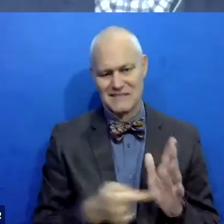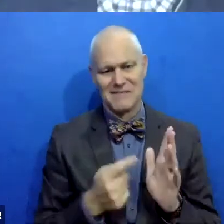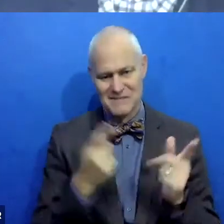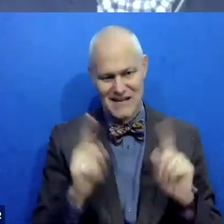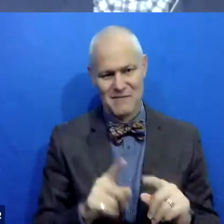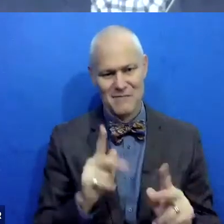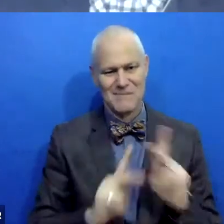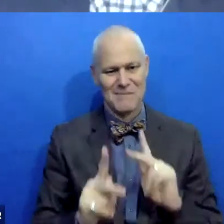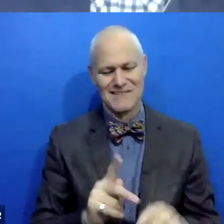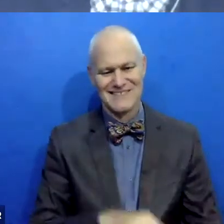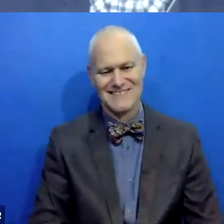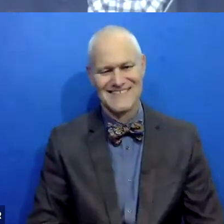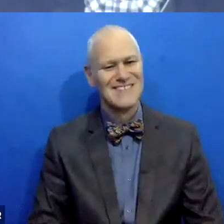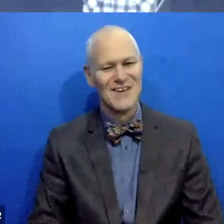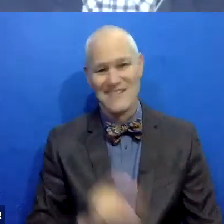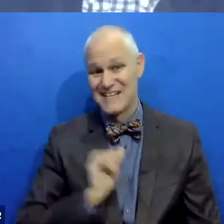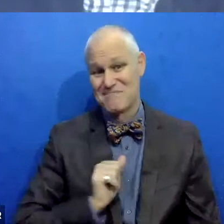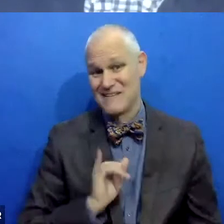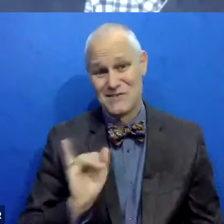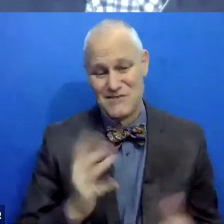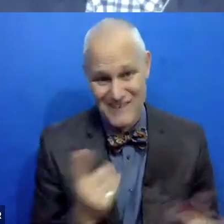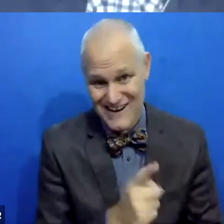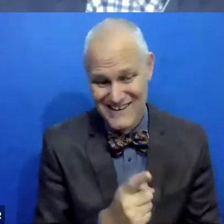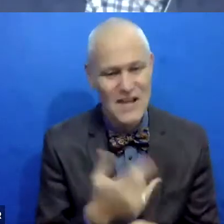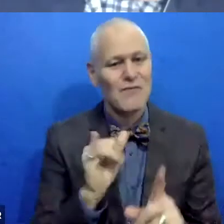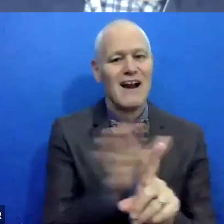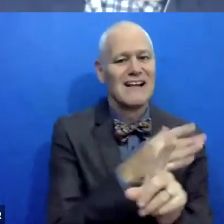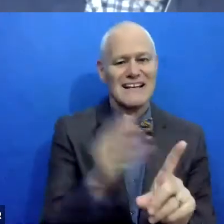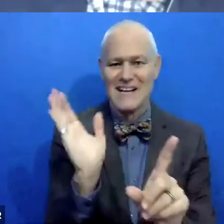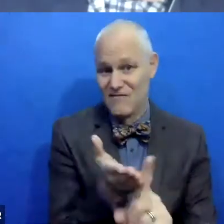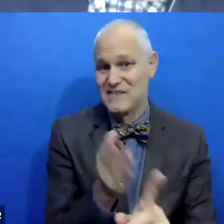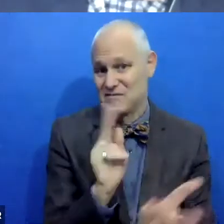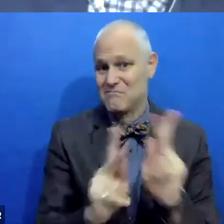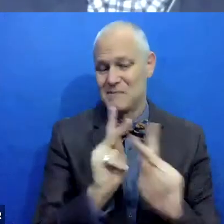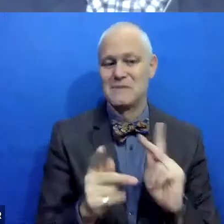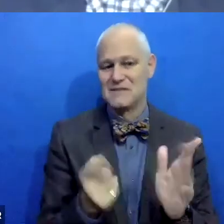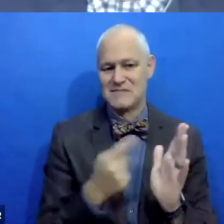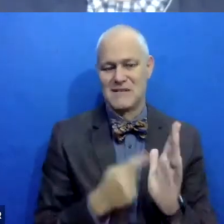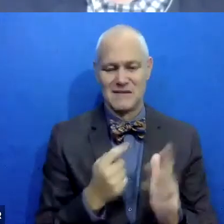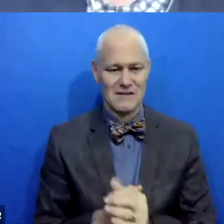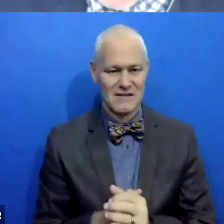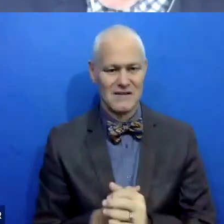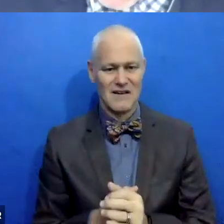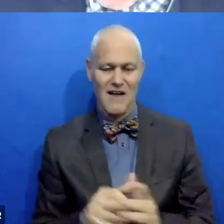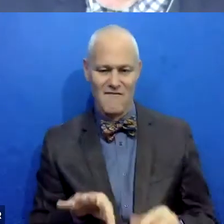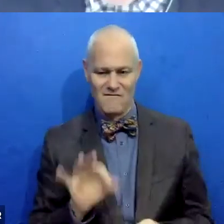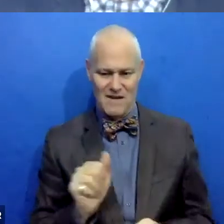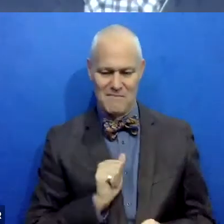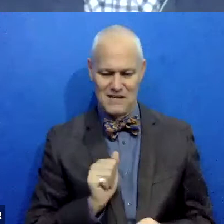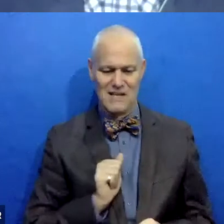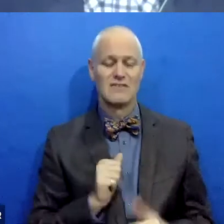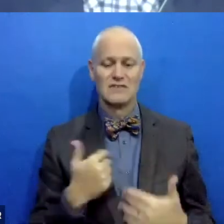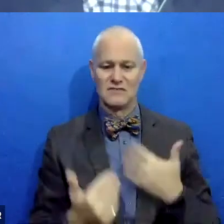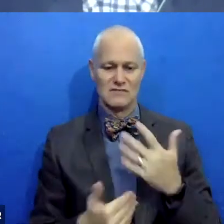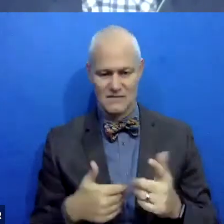No, I'm, I do that. Uh, sometimes it's, it's easy to, to find yourself there, especially